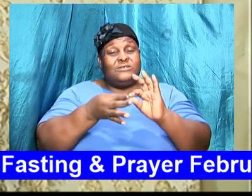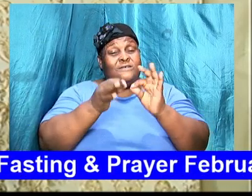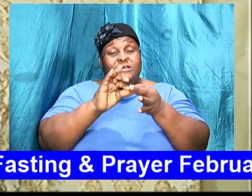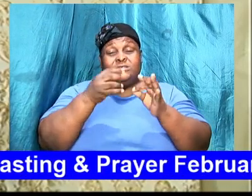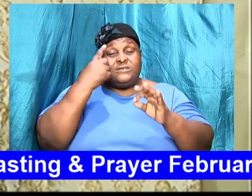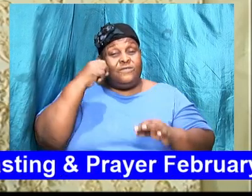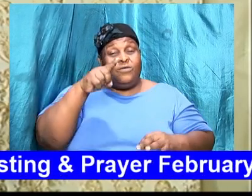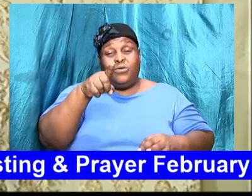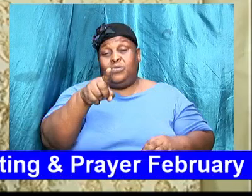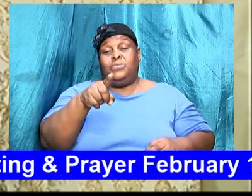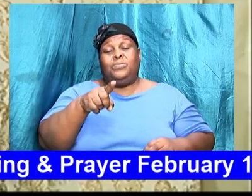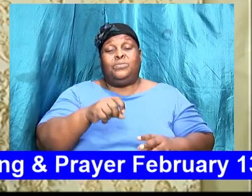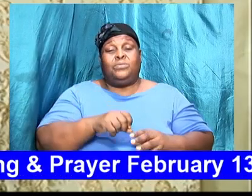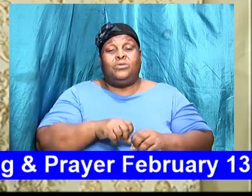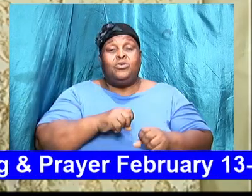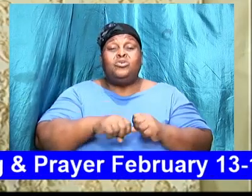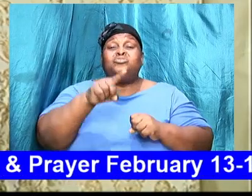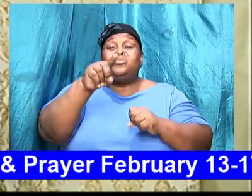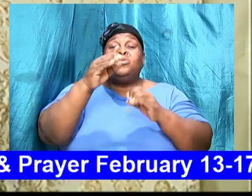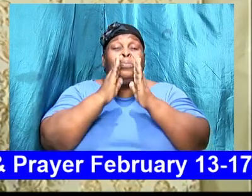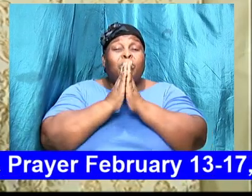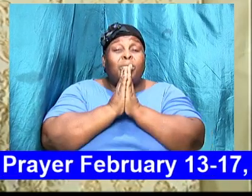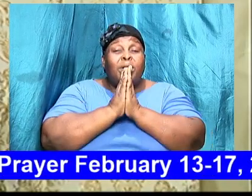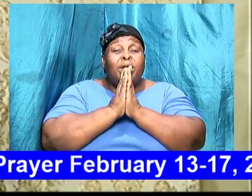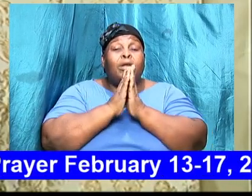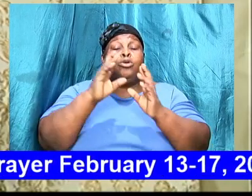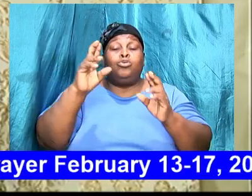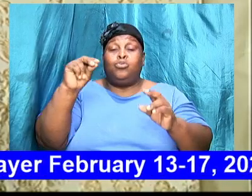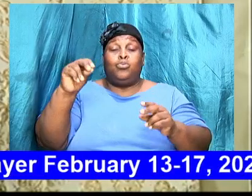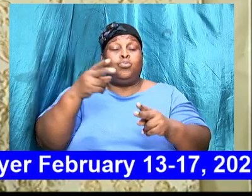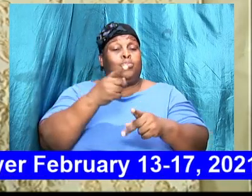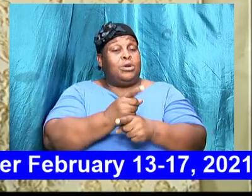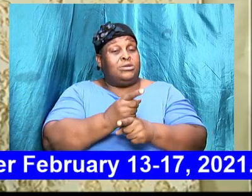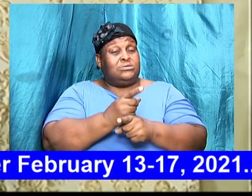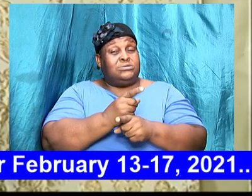So you prayed but there is no answer.